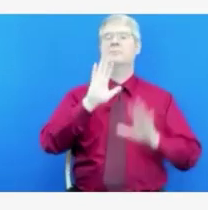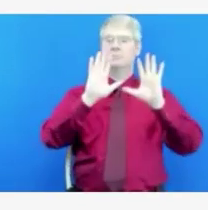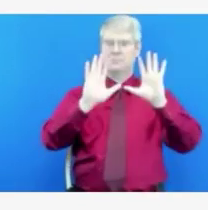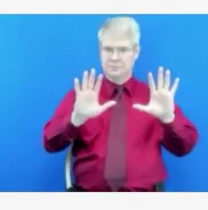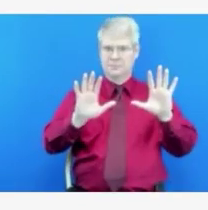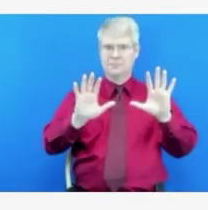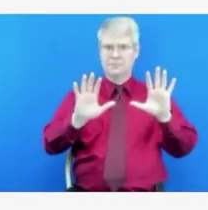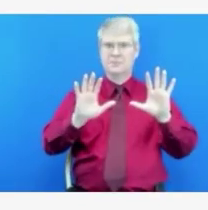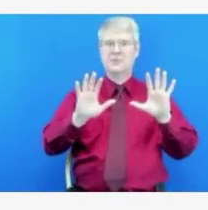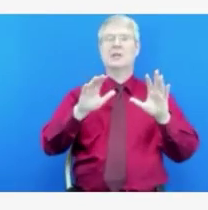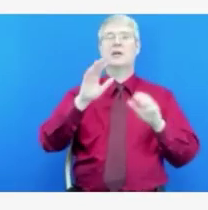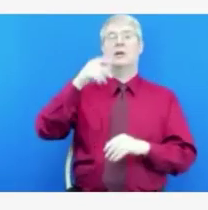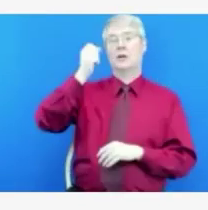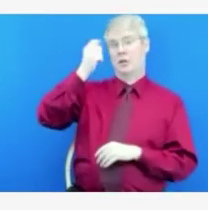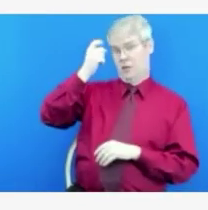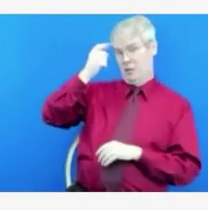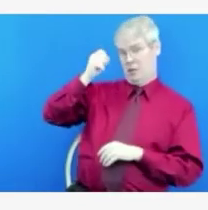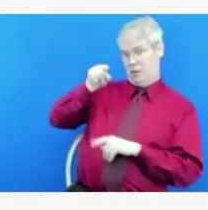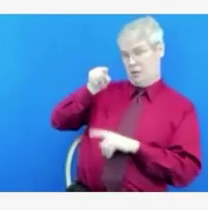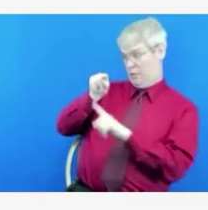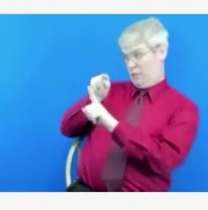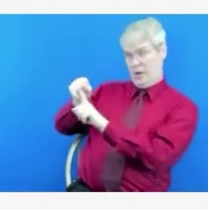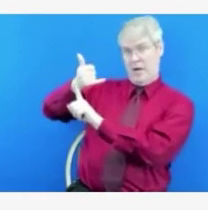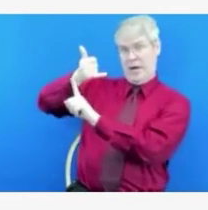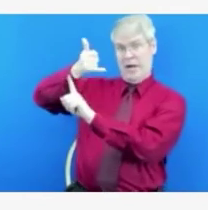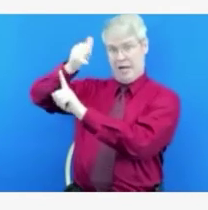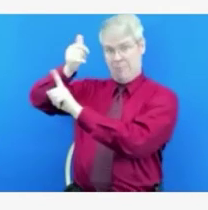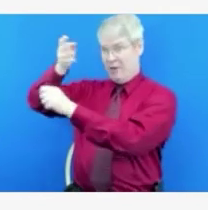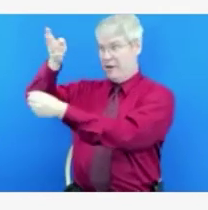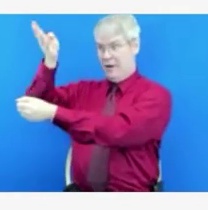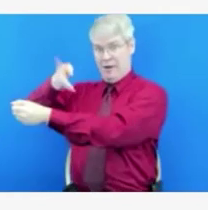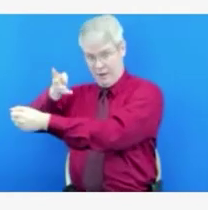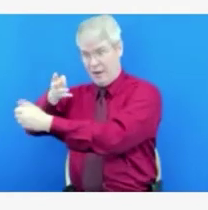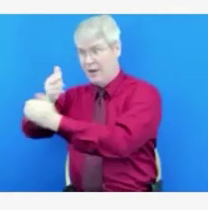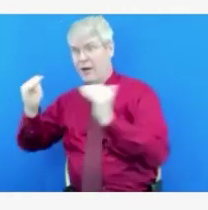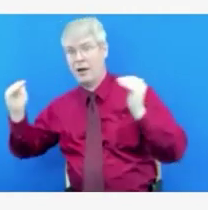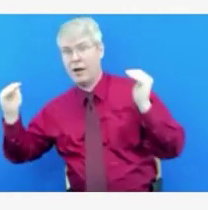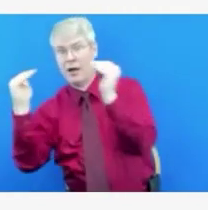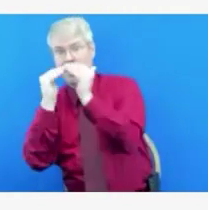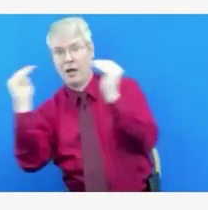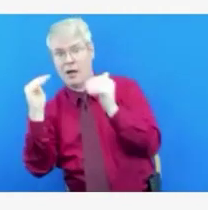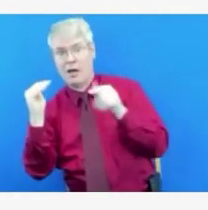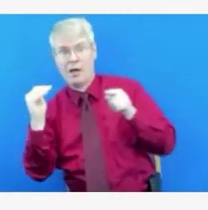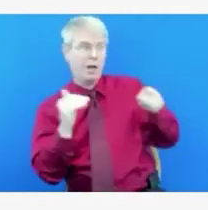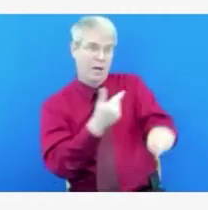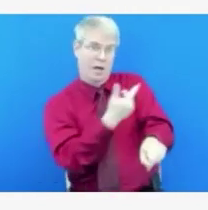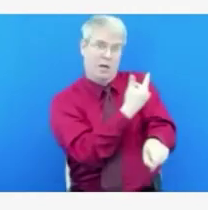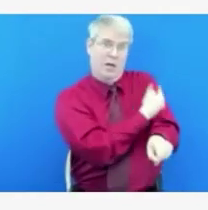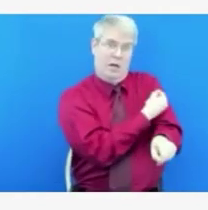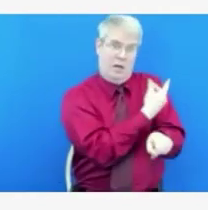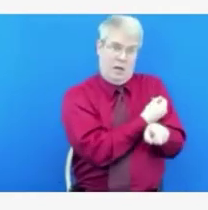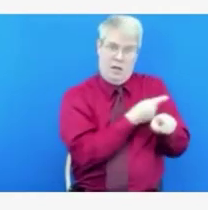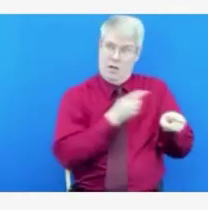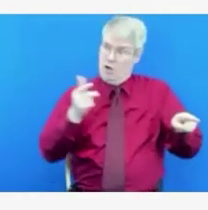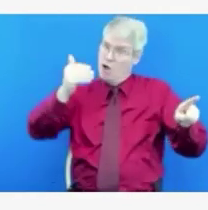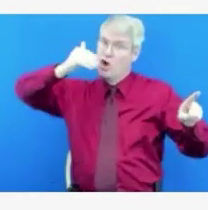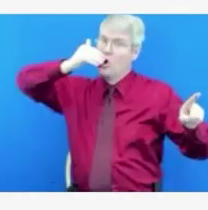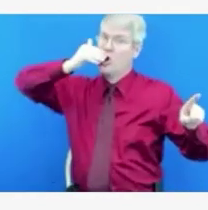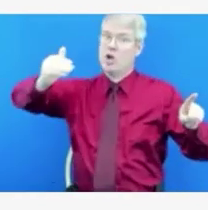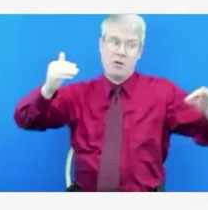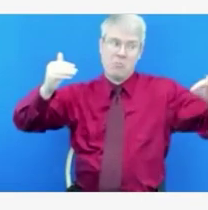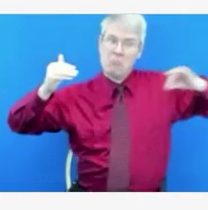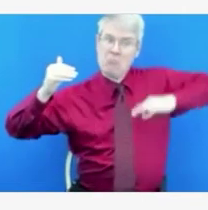provide a passive short term immunity that do help people not only recover from any current infection, but could provide